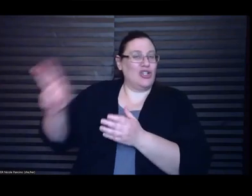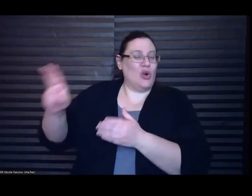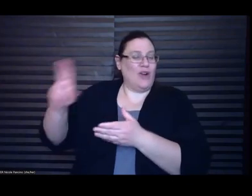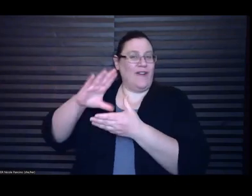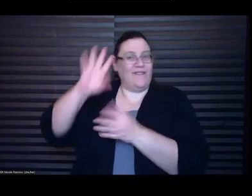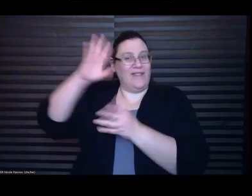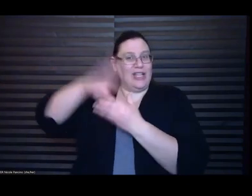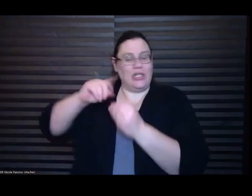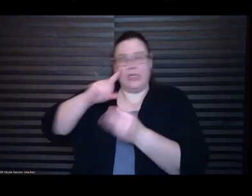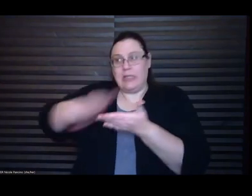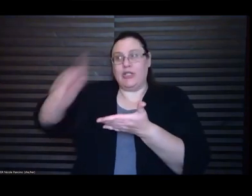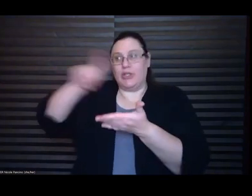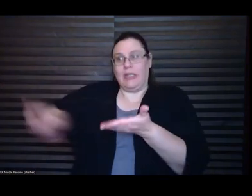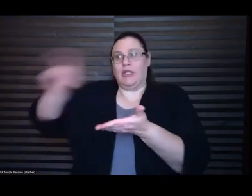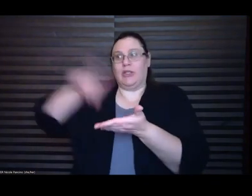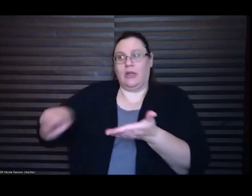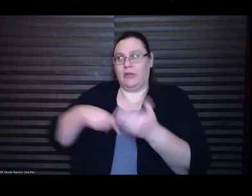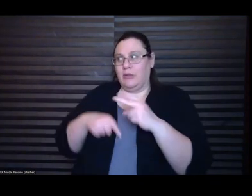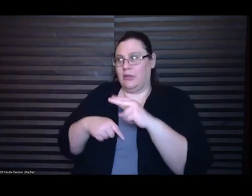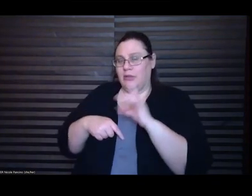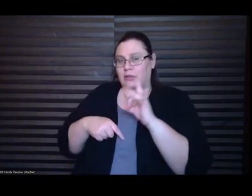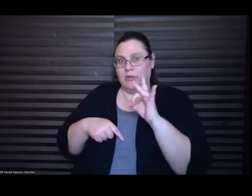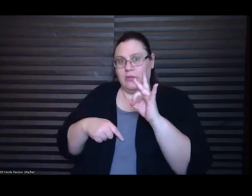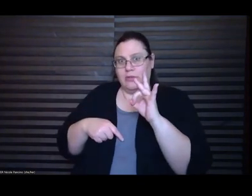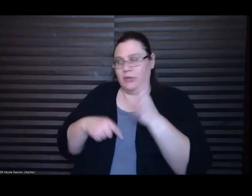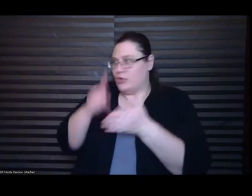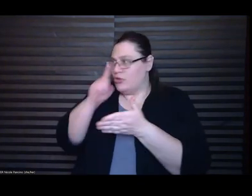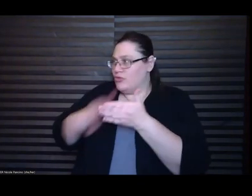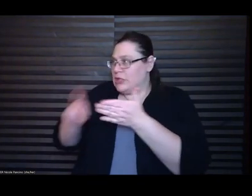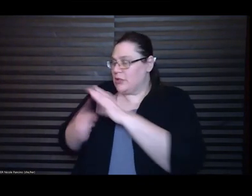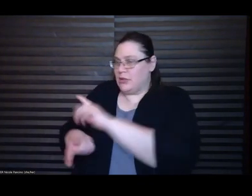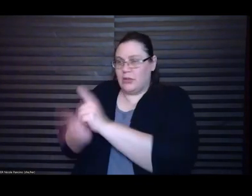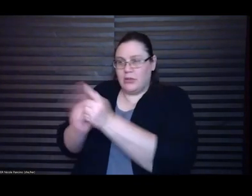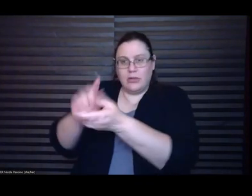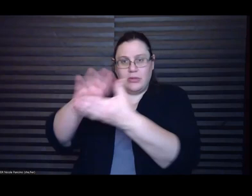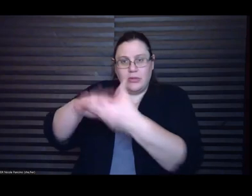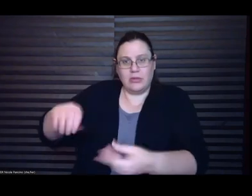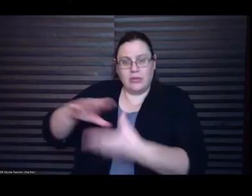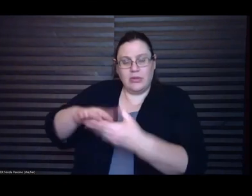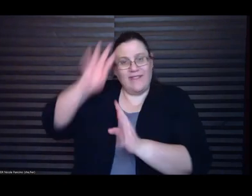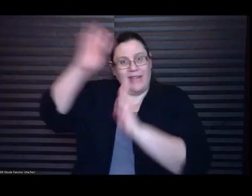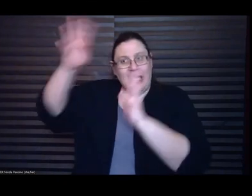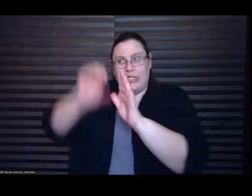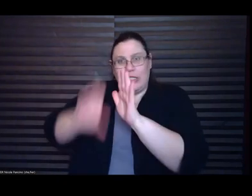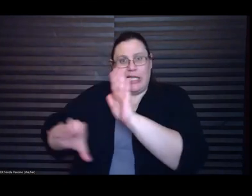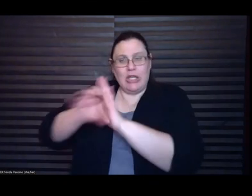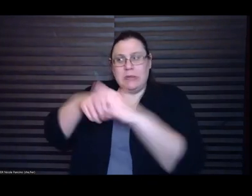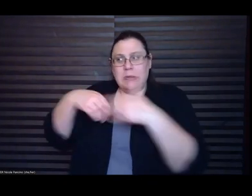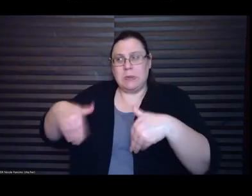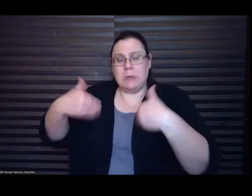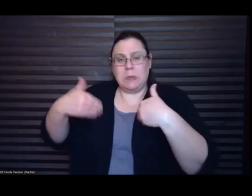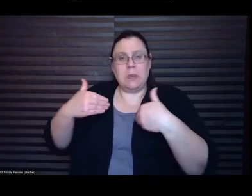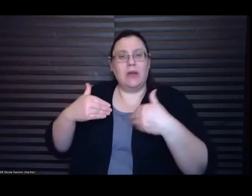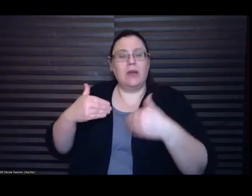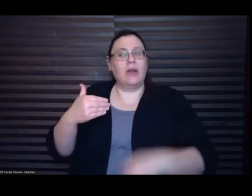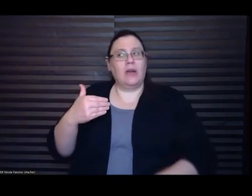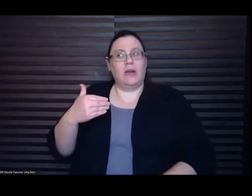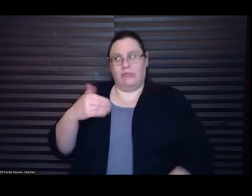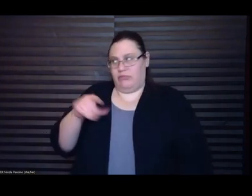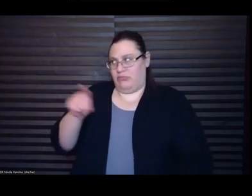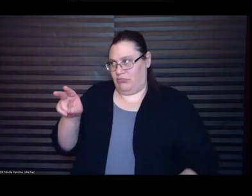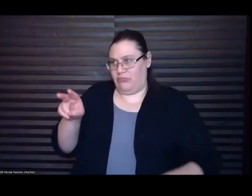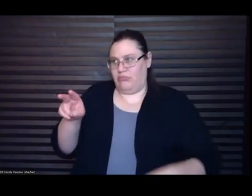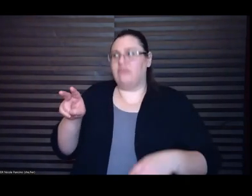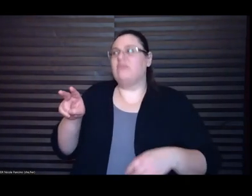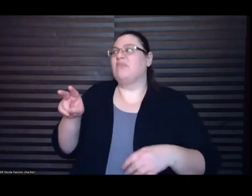into you know fiction and characters and um and so I was like that's a thing you need to you need to like make yourself do that and so I began to